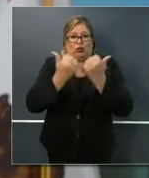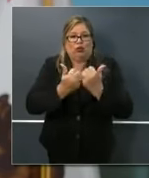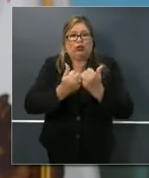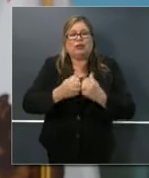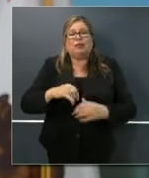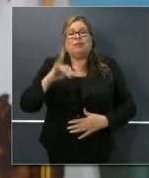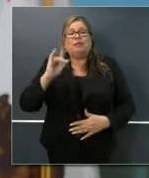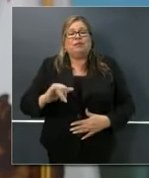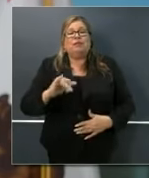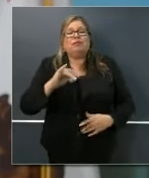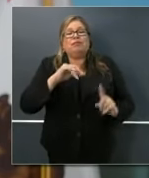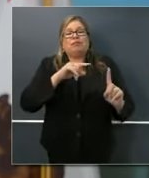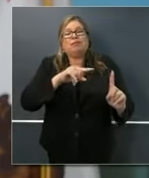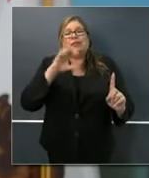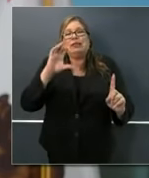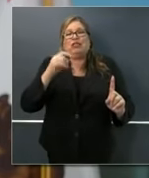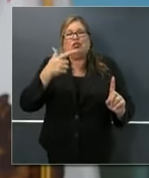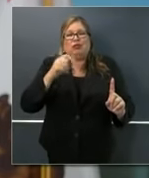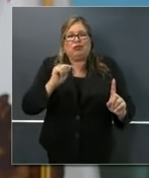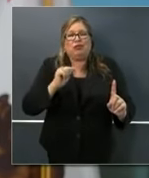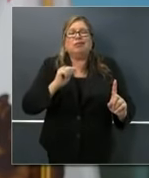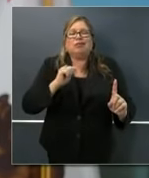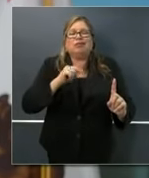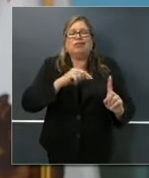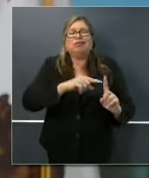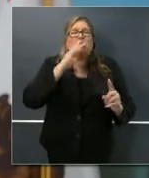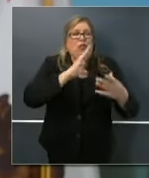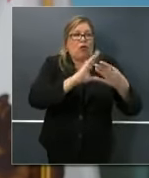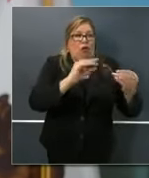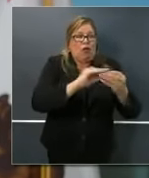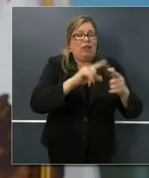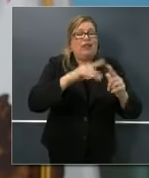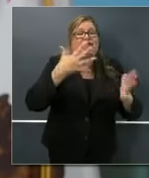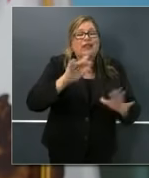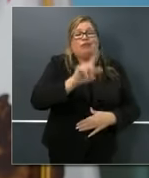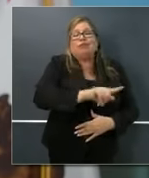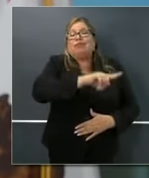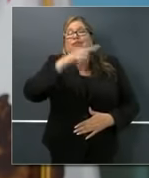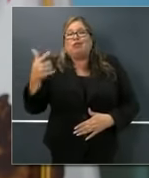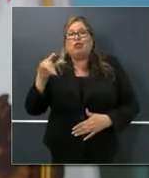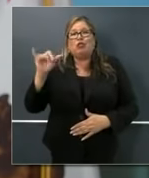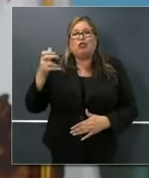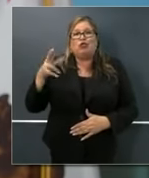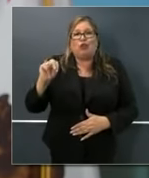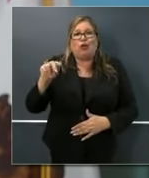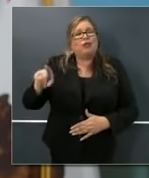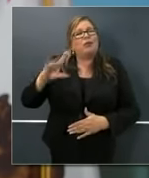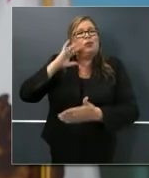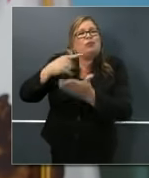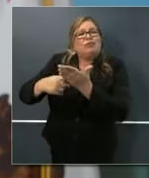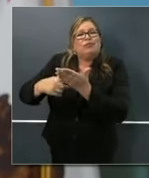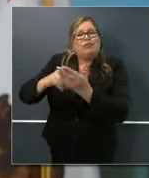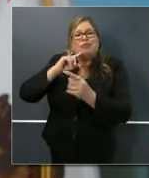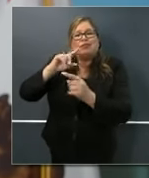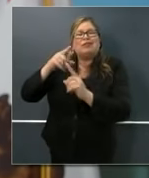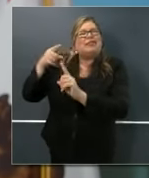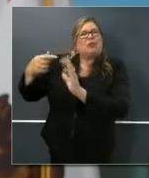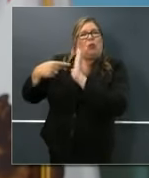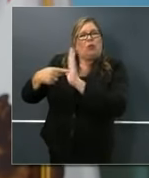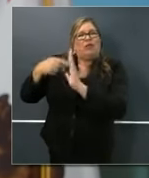a comment or two and turn it over to John, representing the unions, and then talk a little bit more specifically